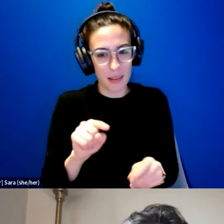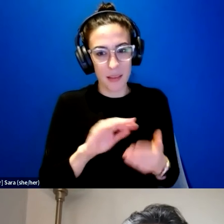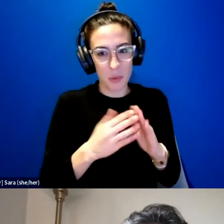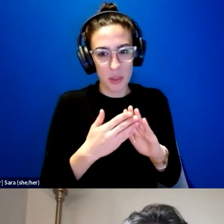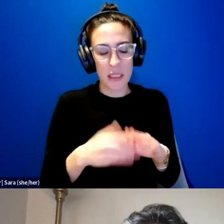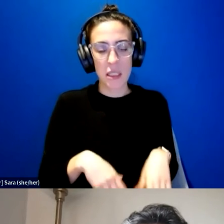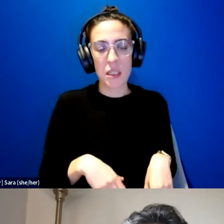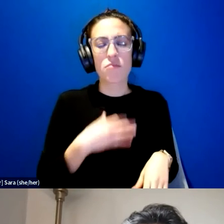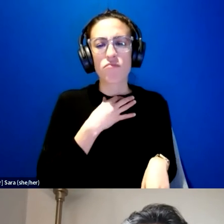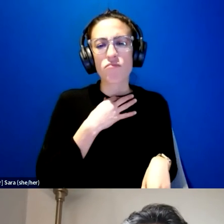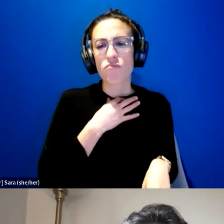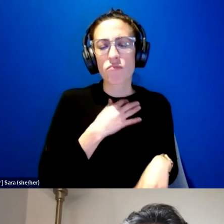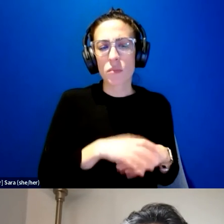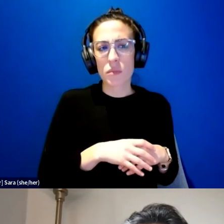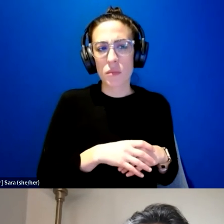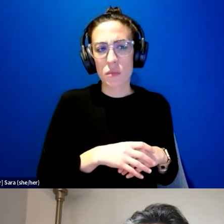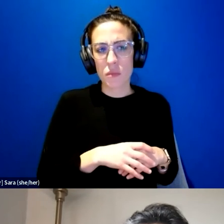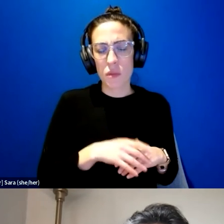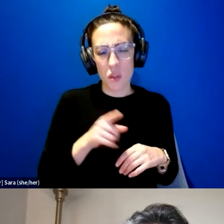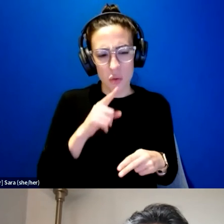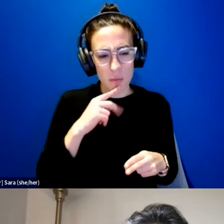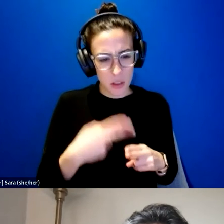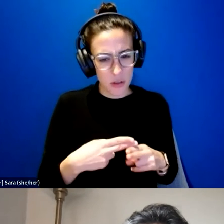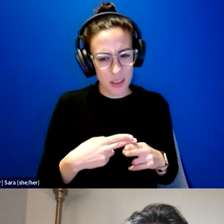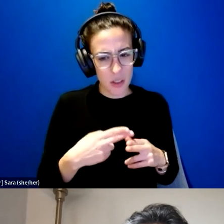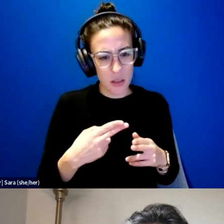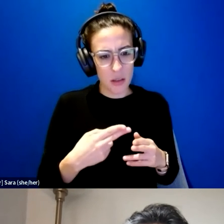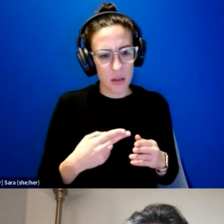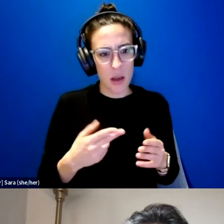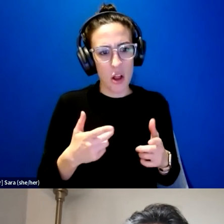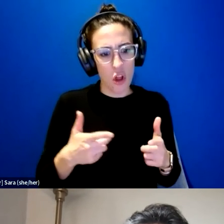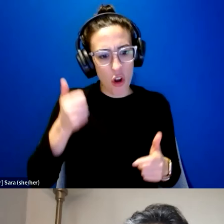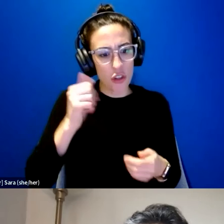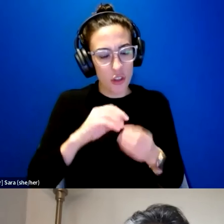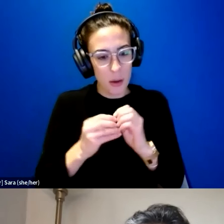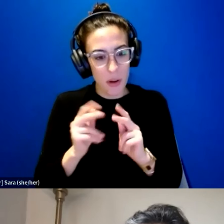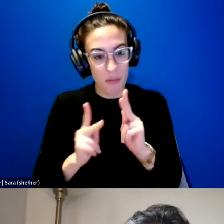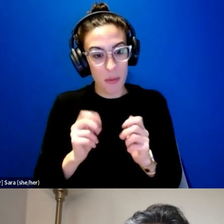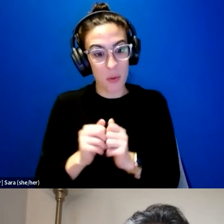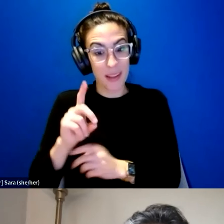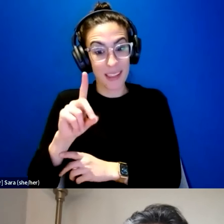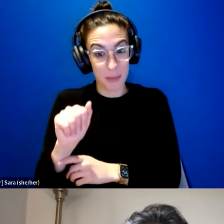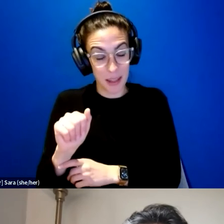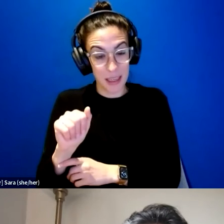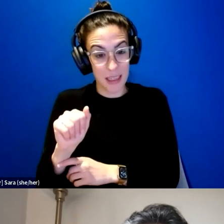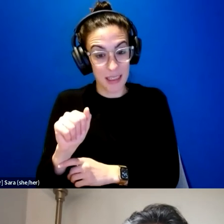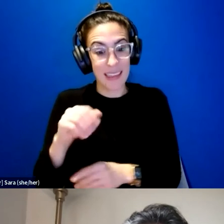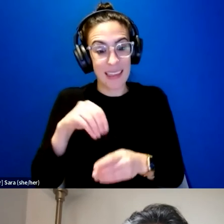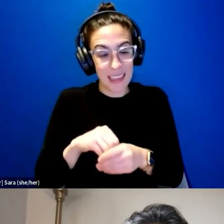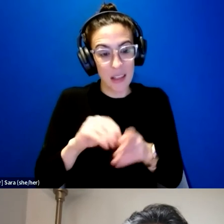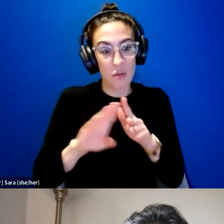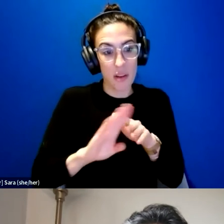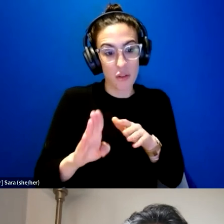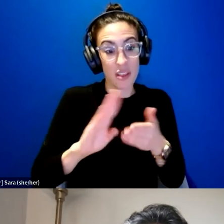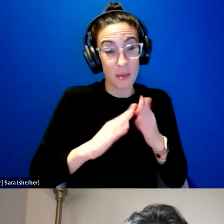if you also mentioned that there was a much larger proportion of people that have disabilities within the refugee community because of the